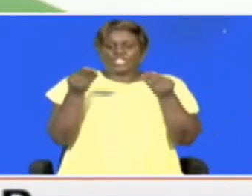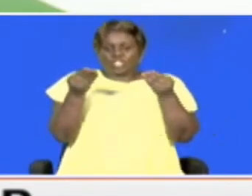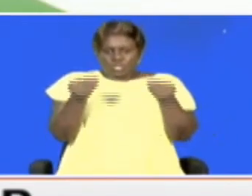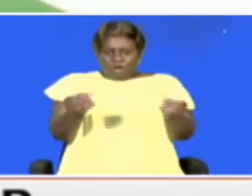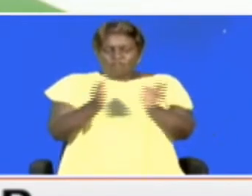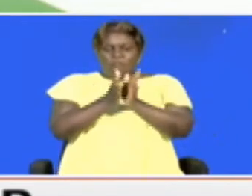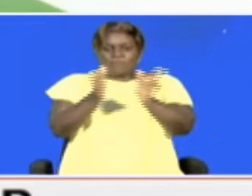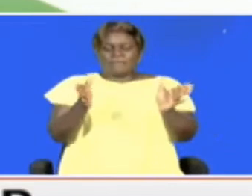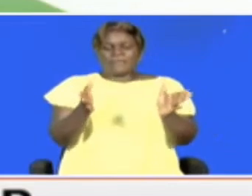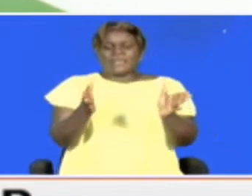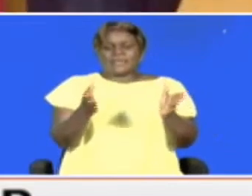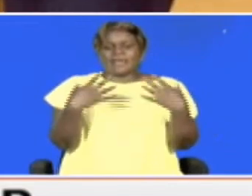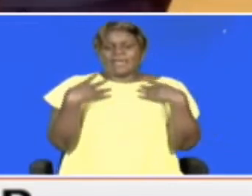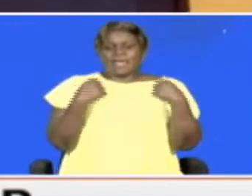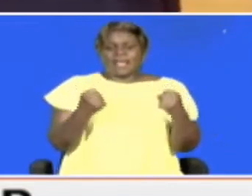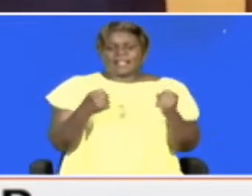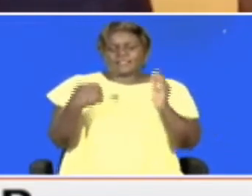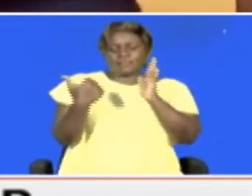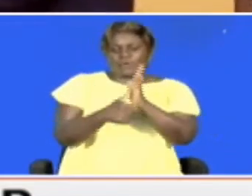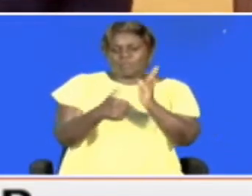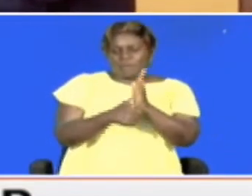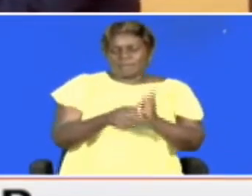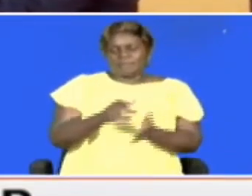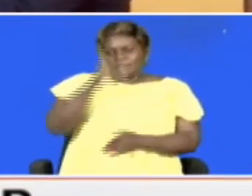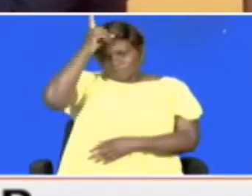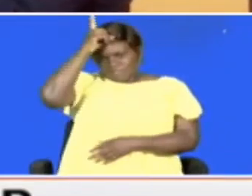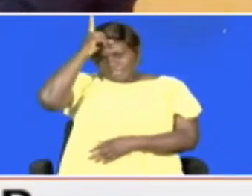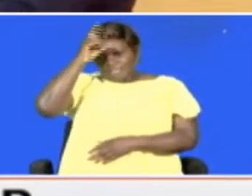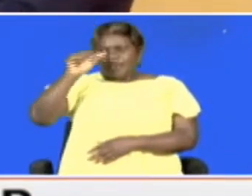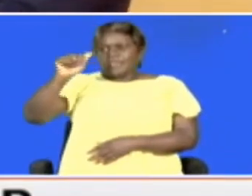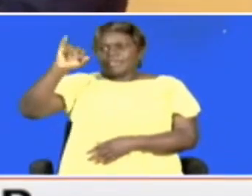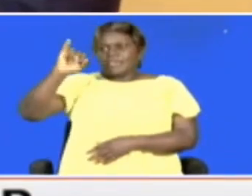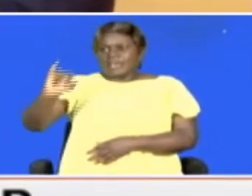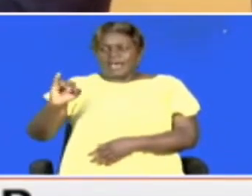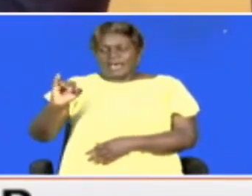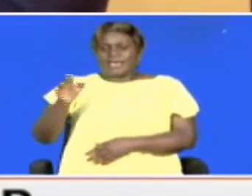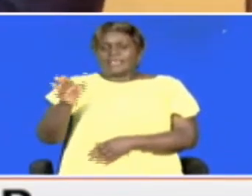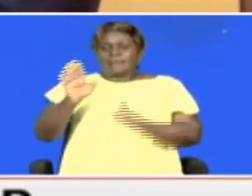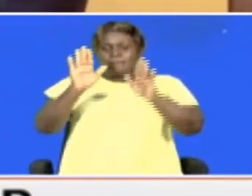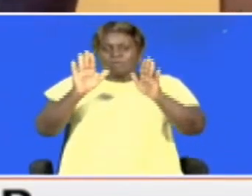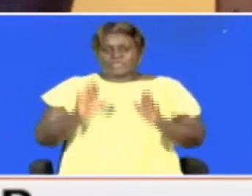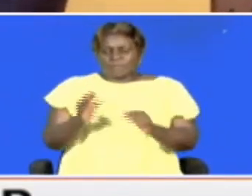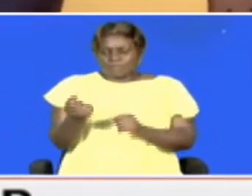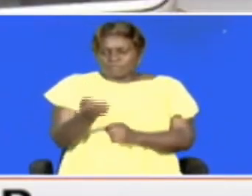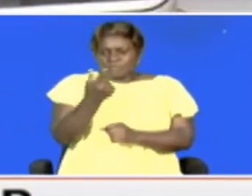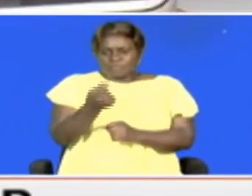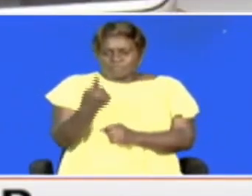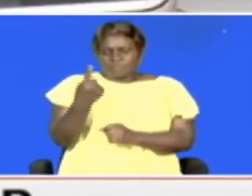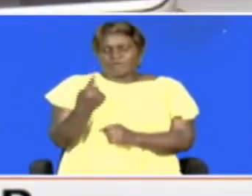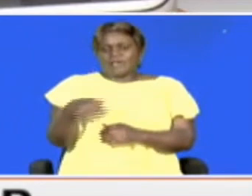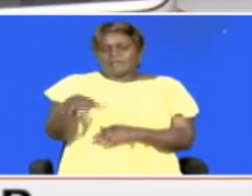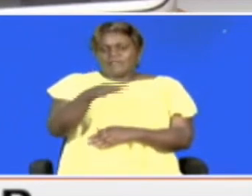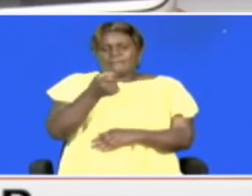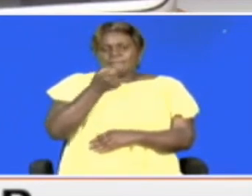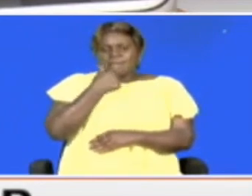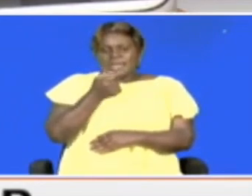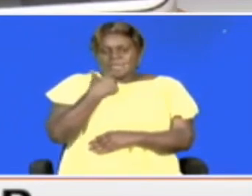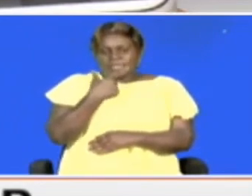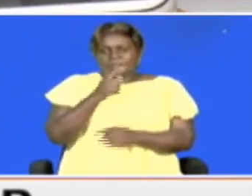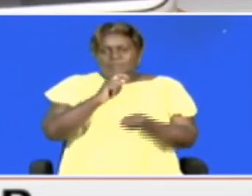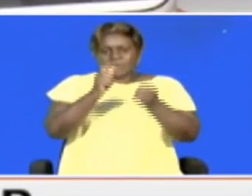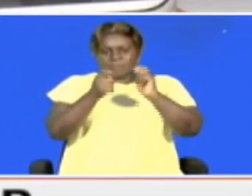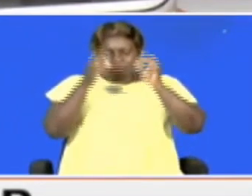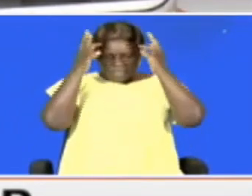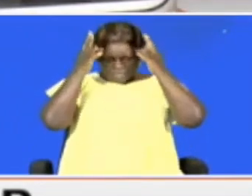public health problems in our locality. Use of data and artificial intelligence is among emerging trends in the field of medicine, shaping